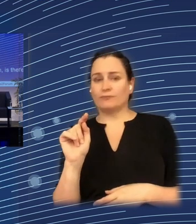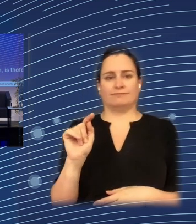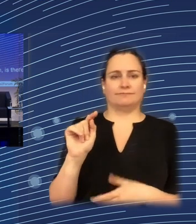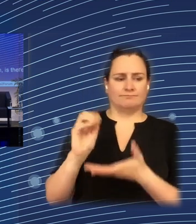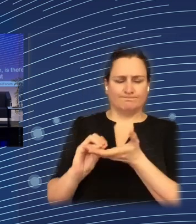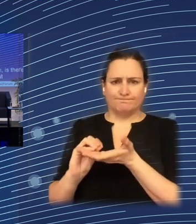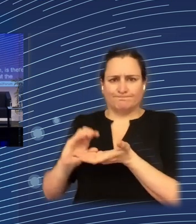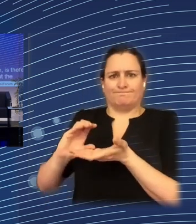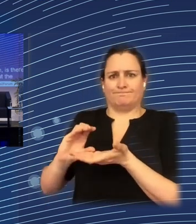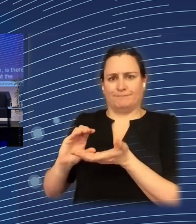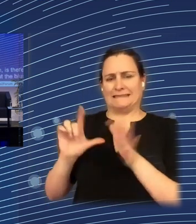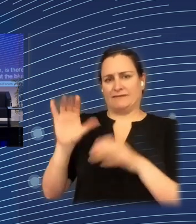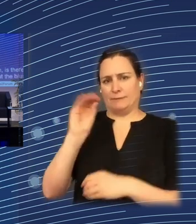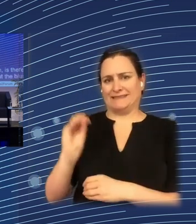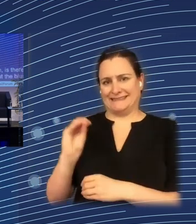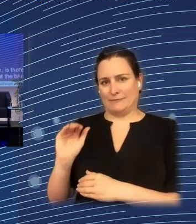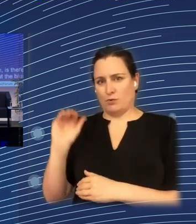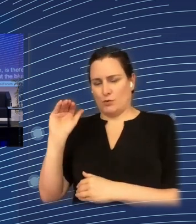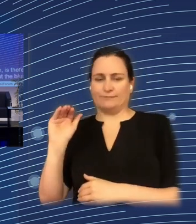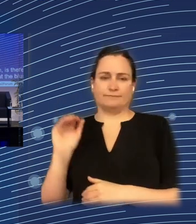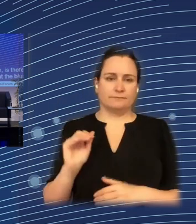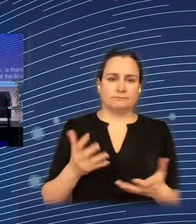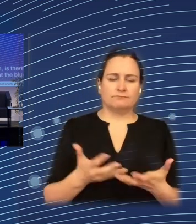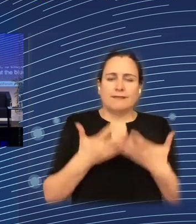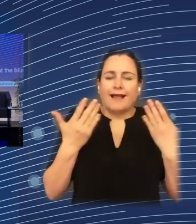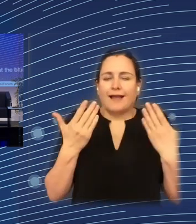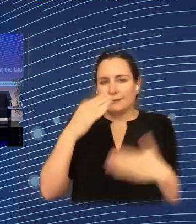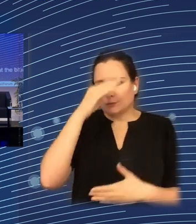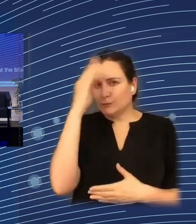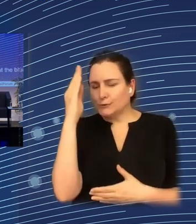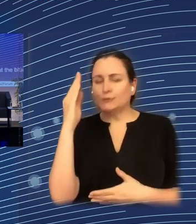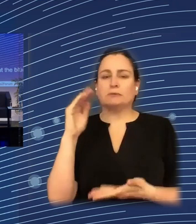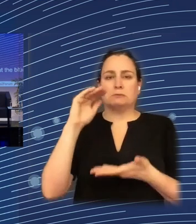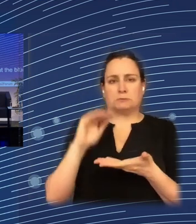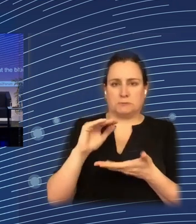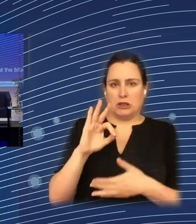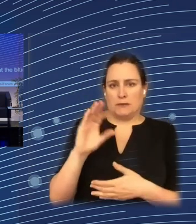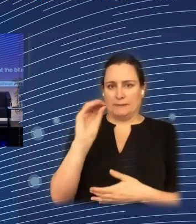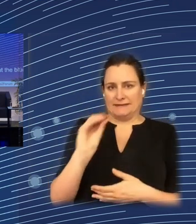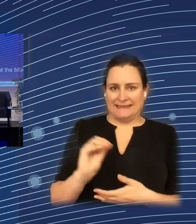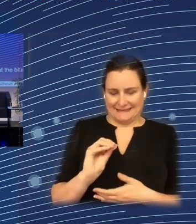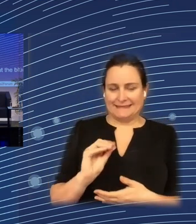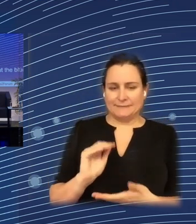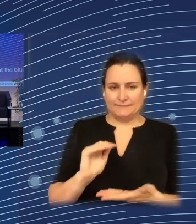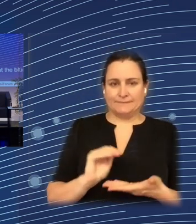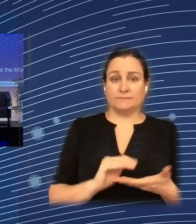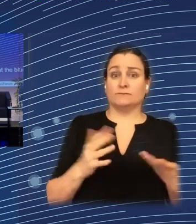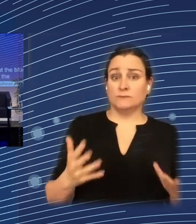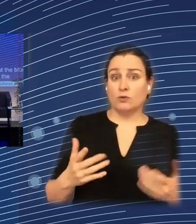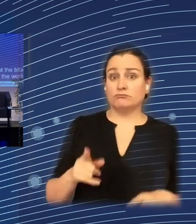any light blue more than 3% per annum. What you see is that the world has done much, much better than it did in the past.